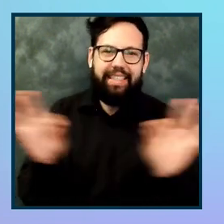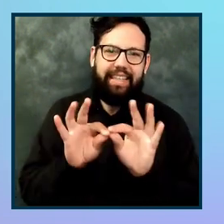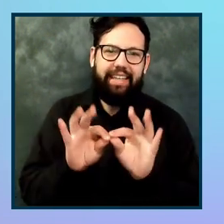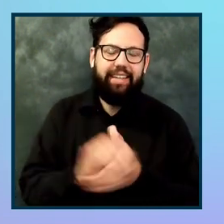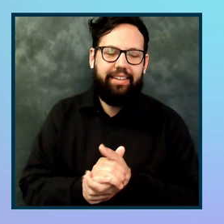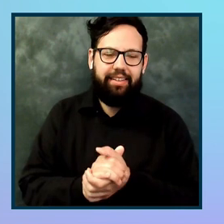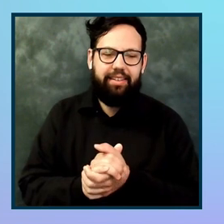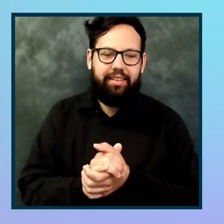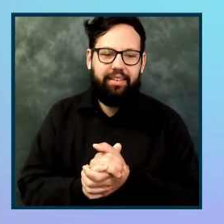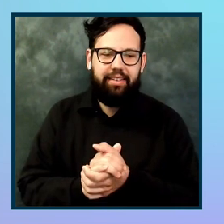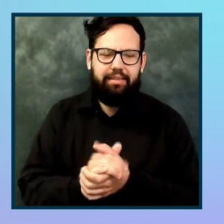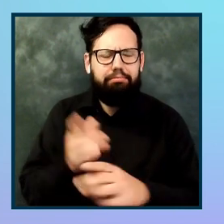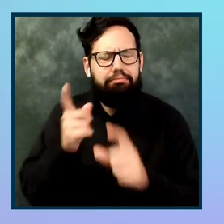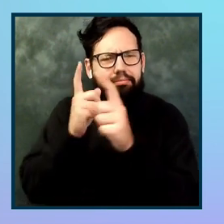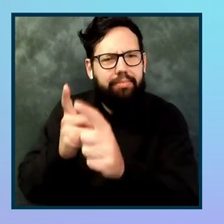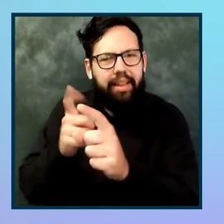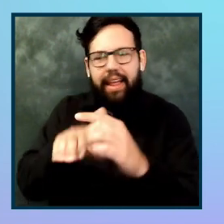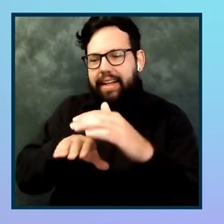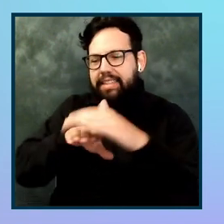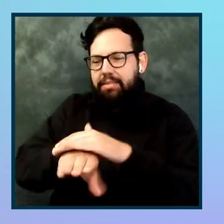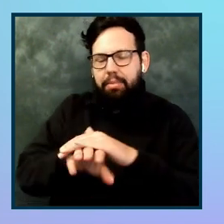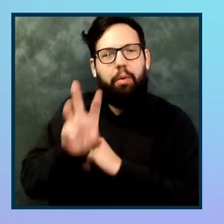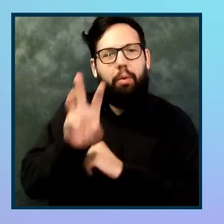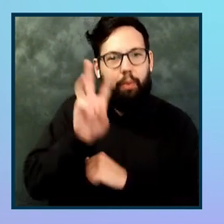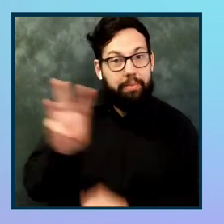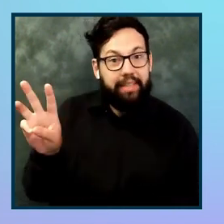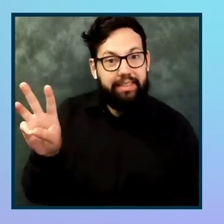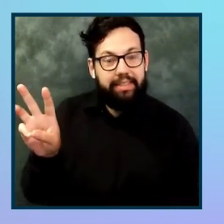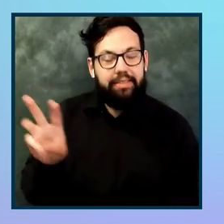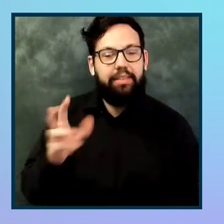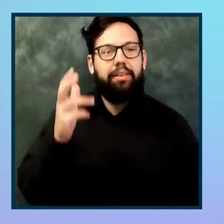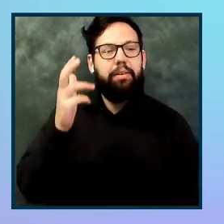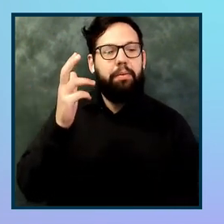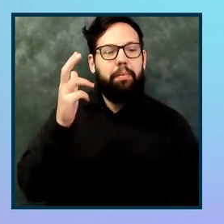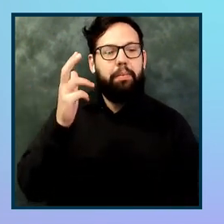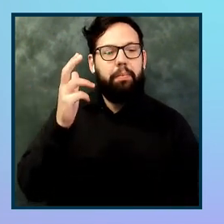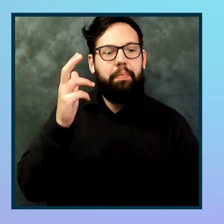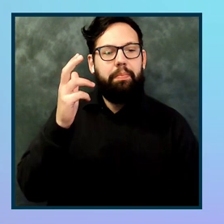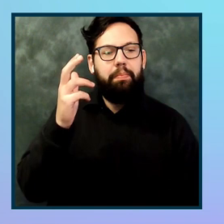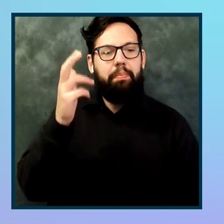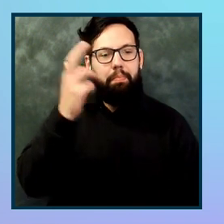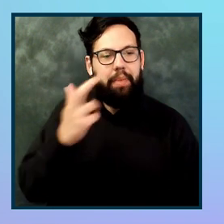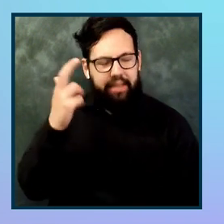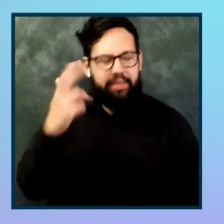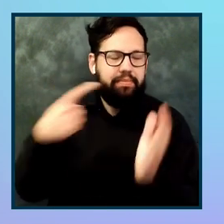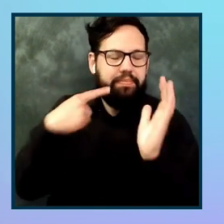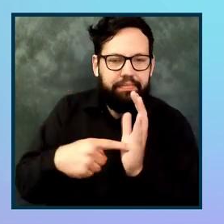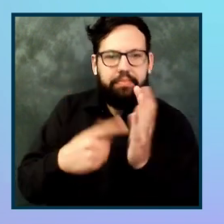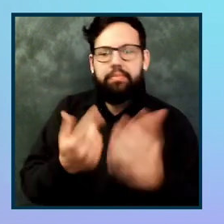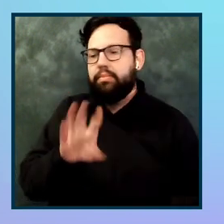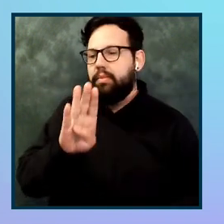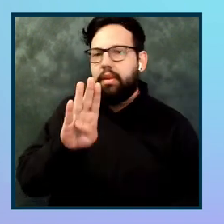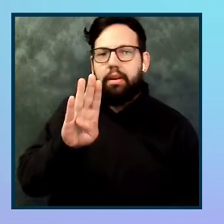have accessible websites because we usually give more context on buttons or links or any